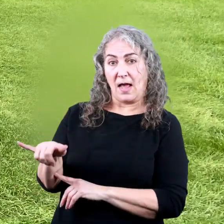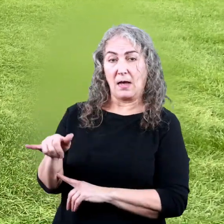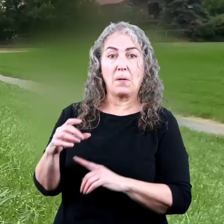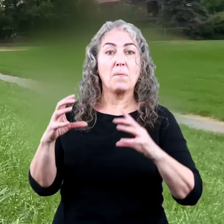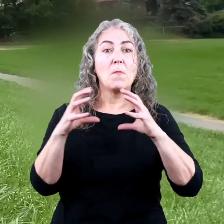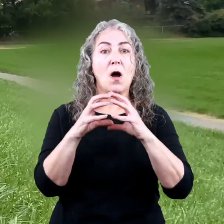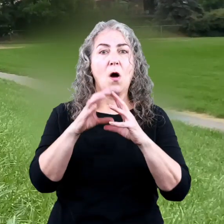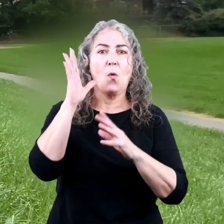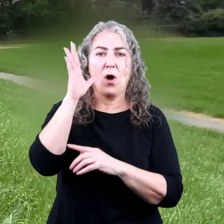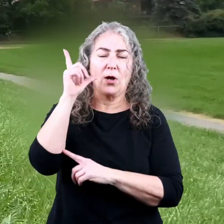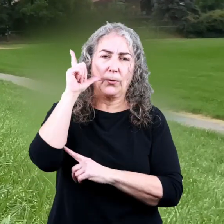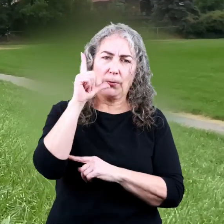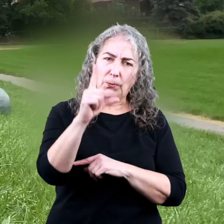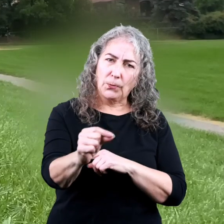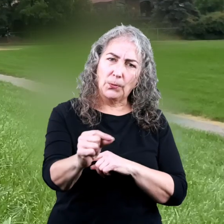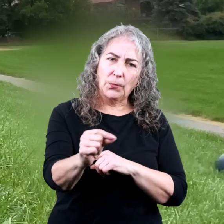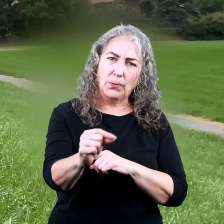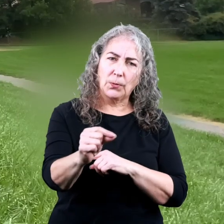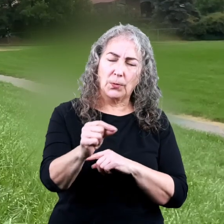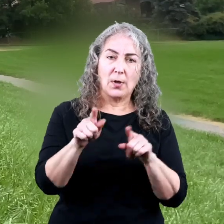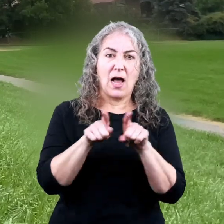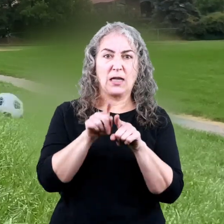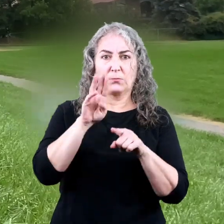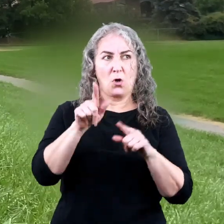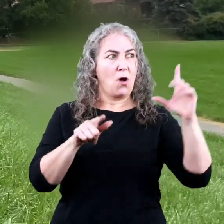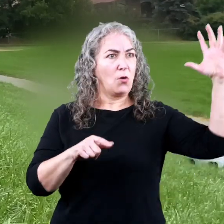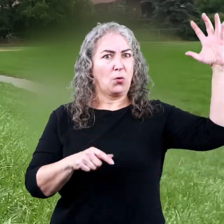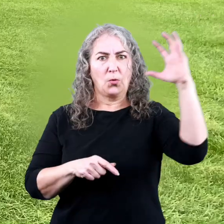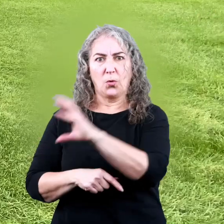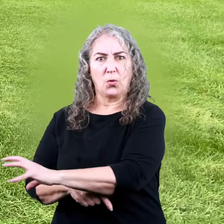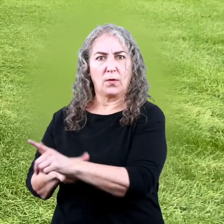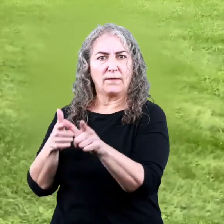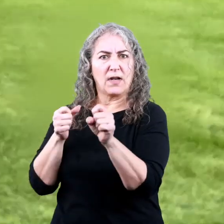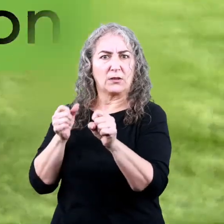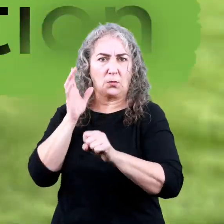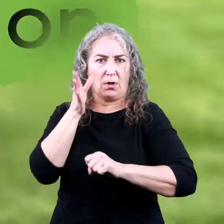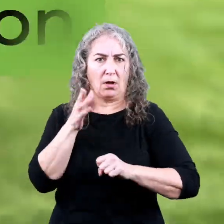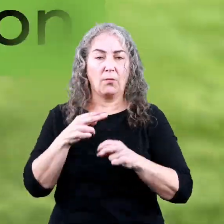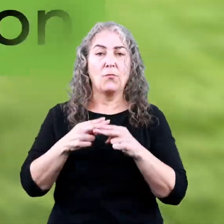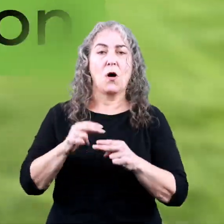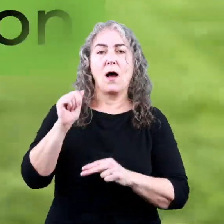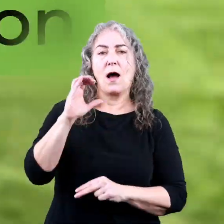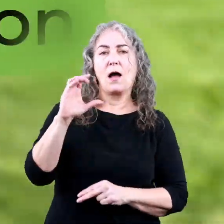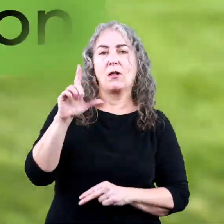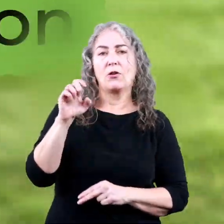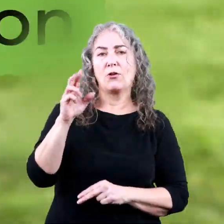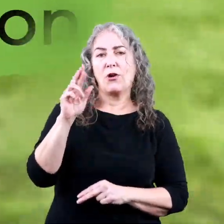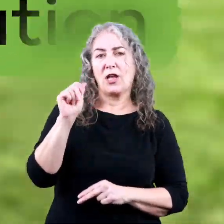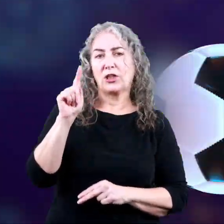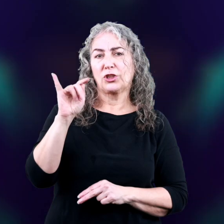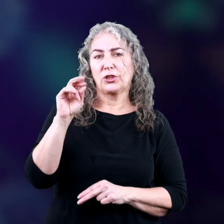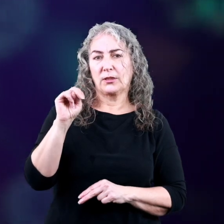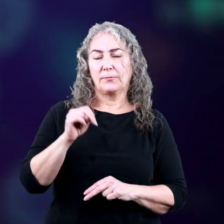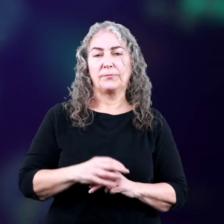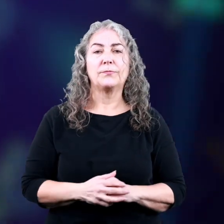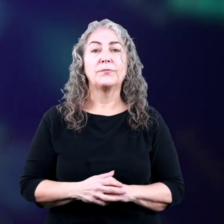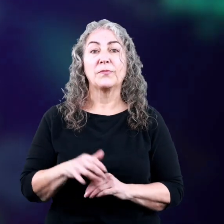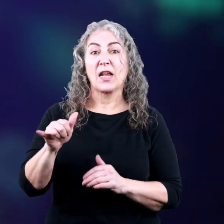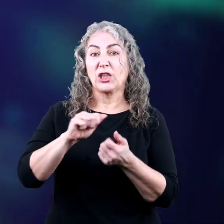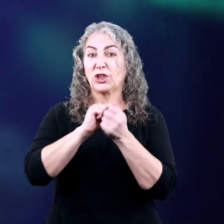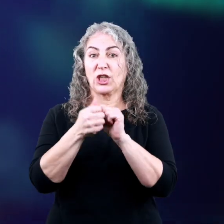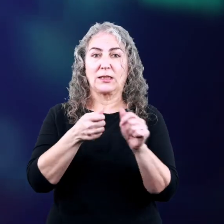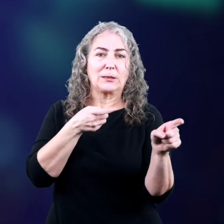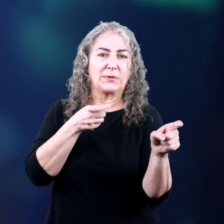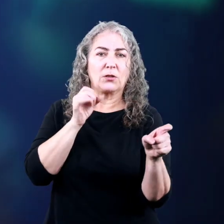but the ball will even speed up as it moves down the hill. And that is called acceleration. Acceleration